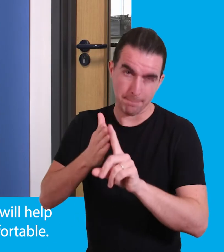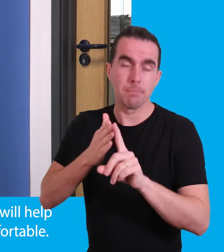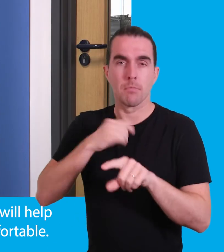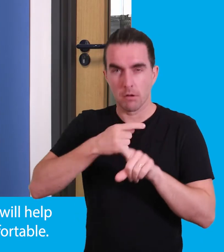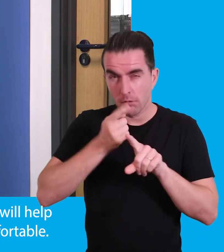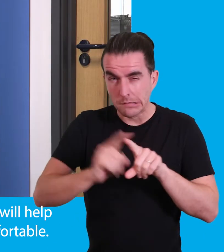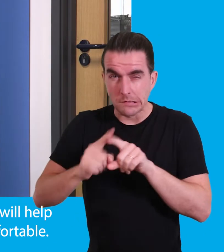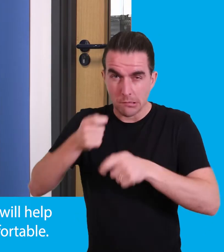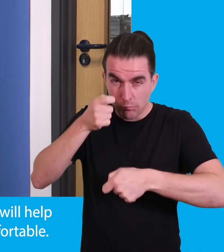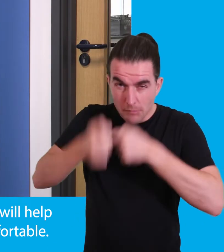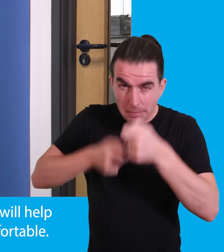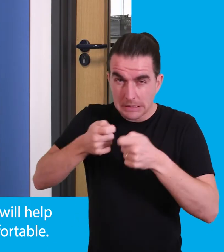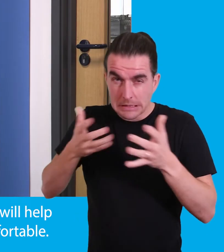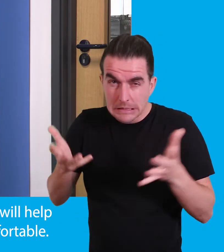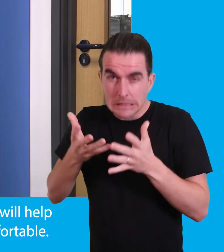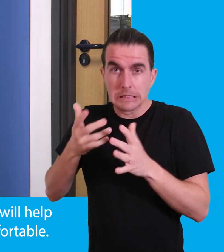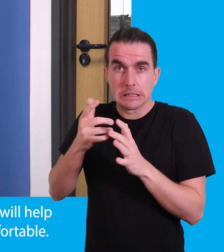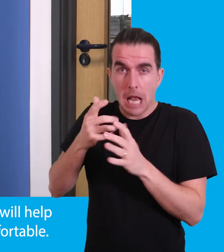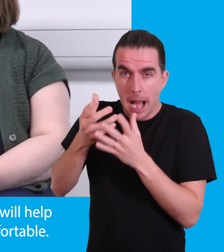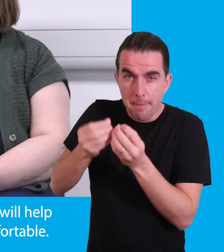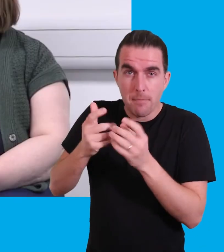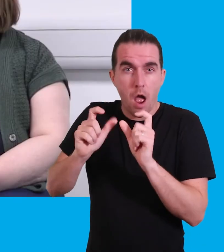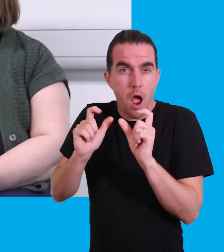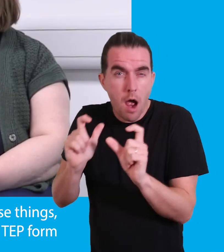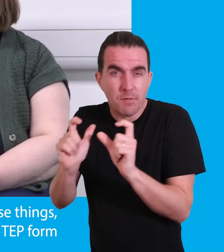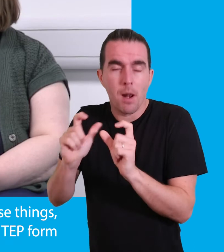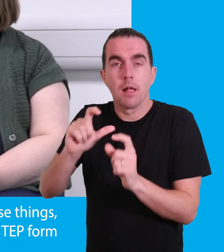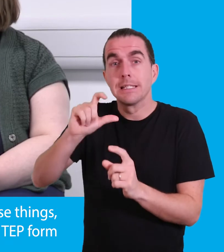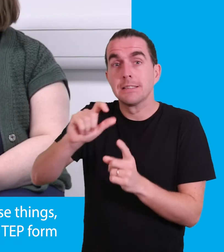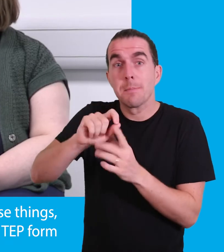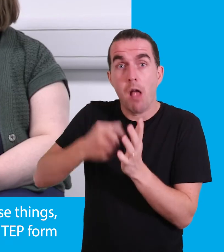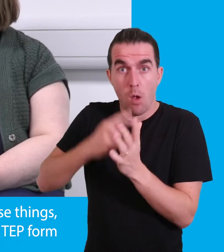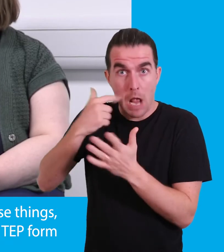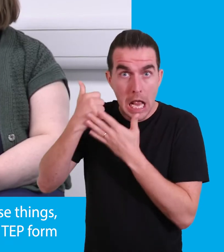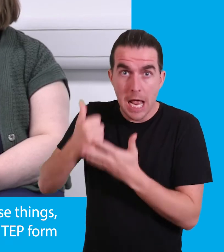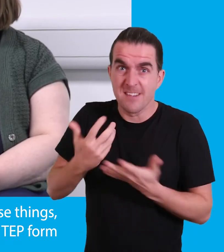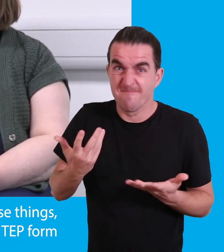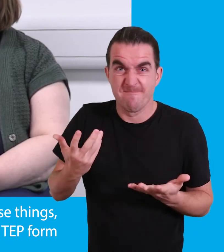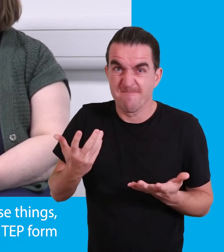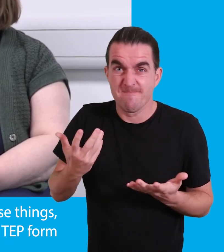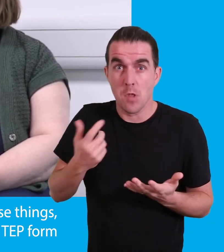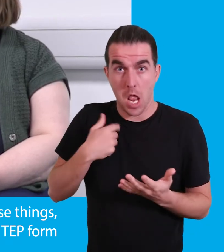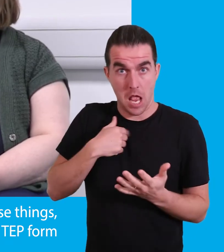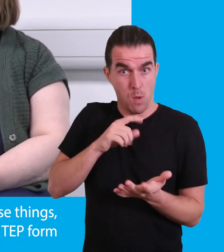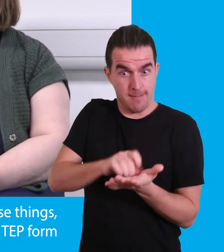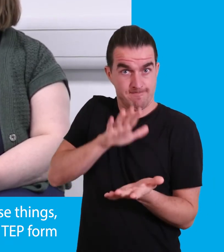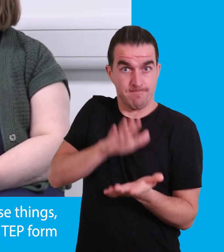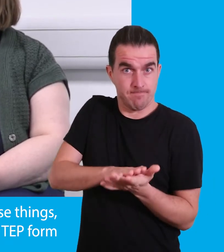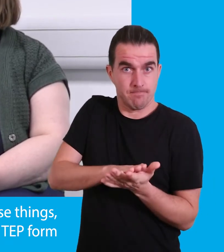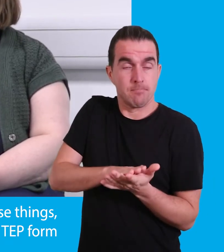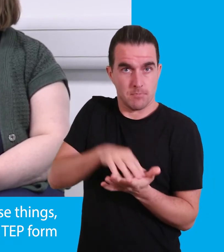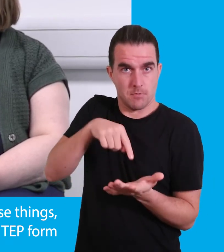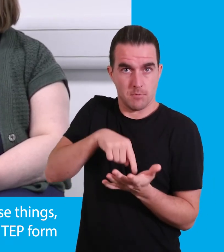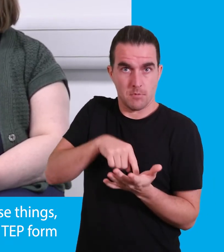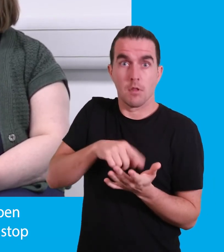we're aiming to give you treatments that will help you and will keep you comfortable. A CPR will do neither of those things. What I'll do is